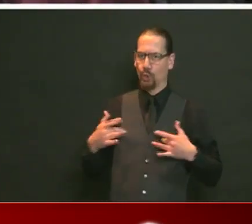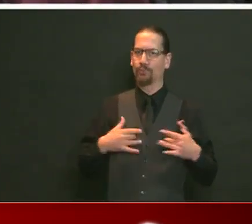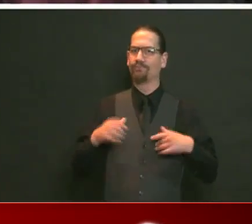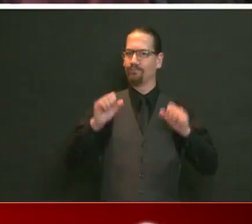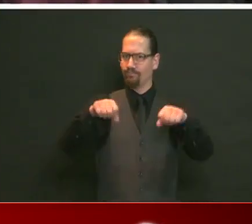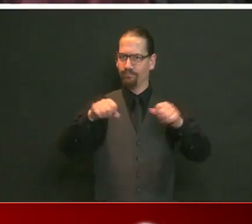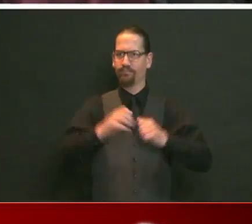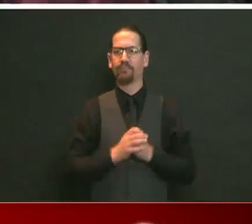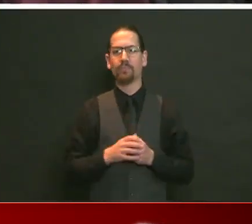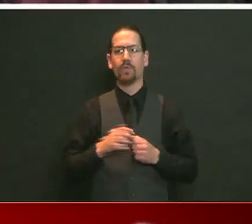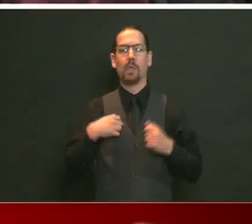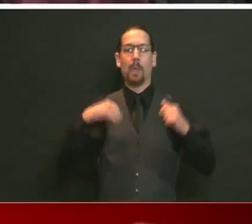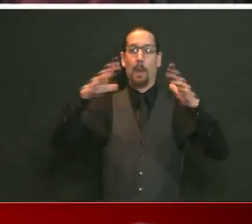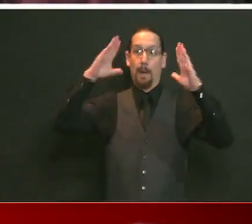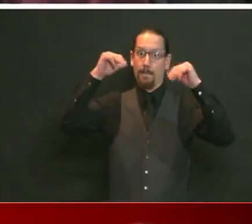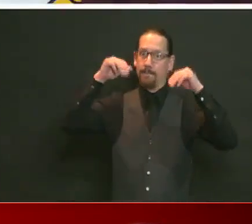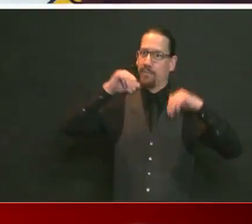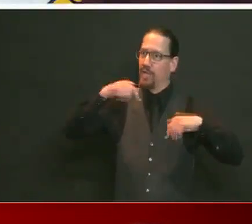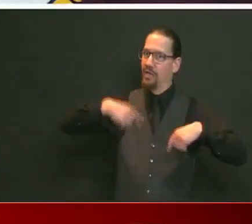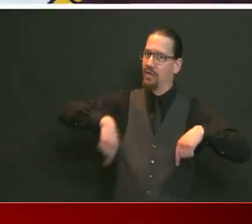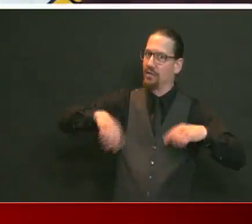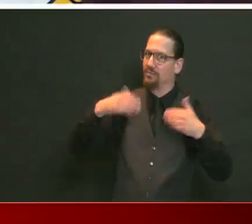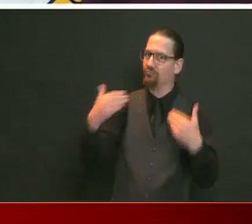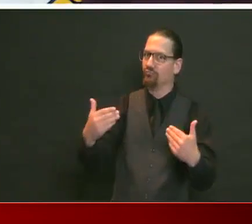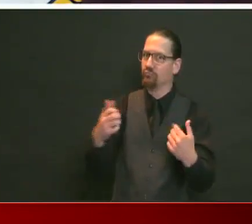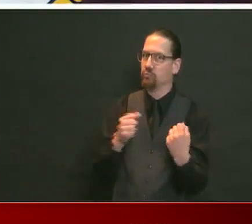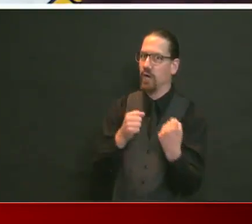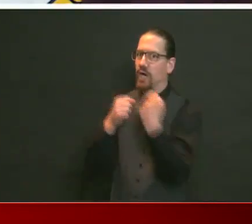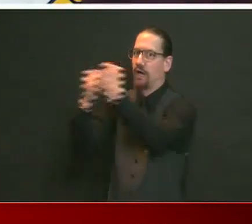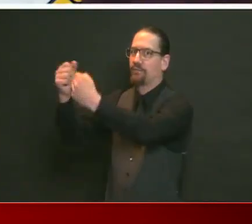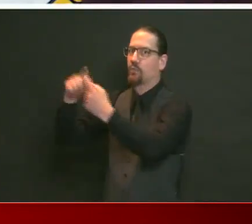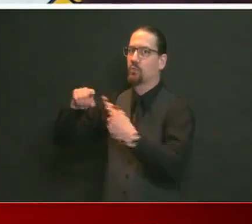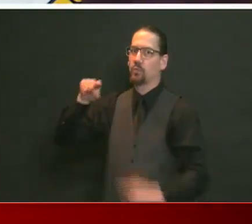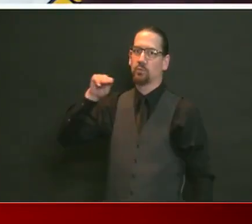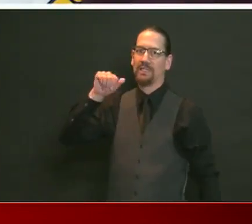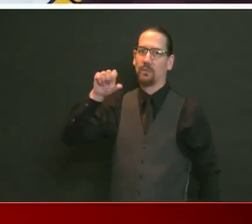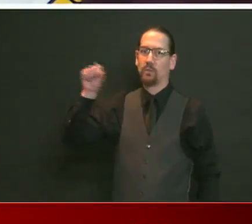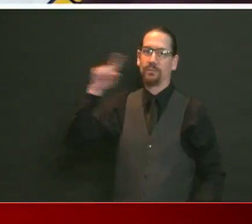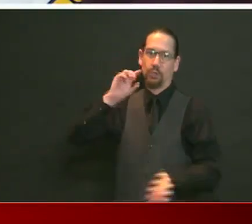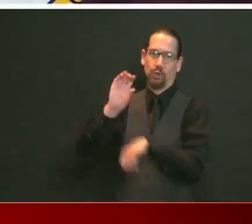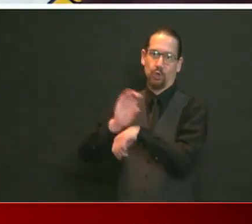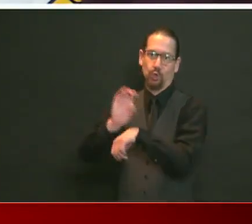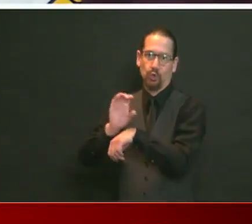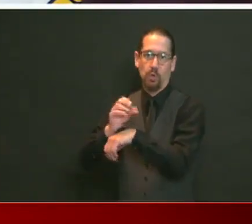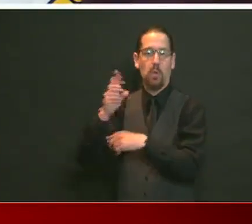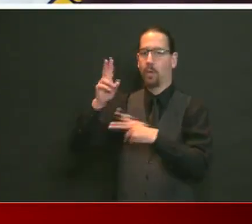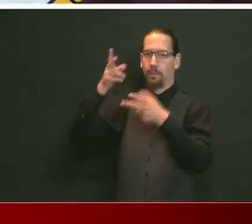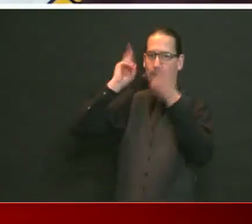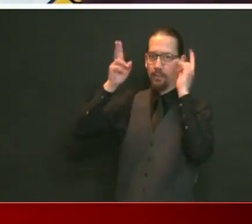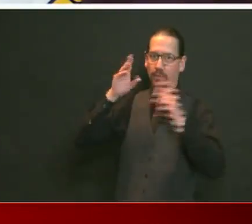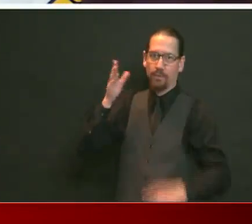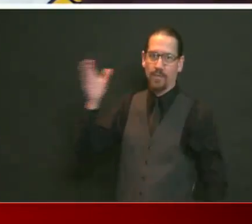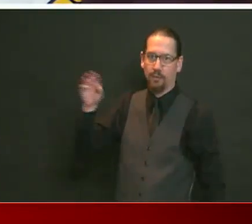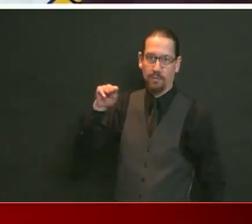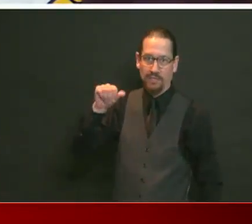But it's the same guidance, you know, if you go to the stop and shop in Seekonk, as we've said, it's okay.